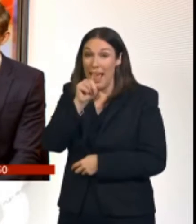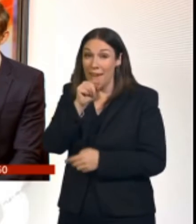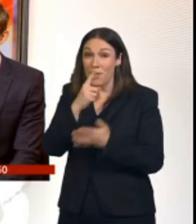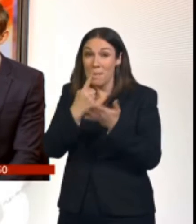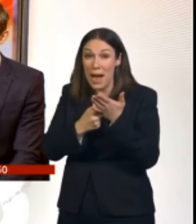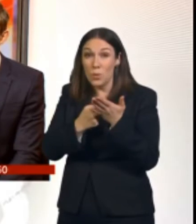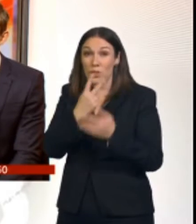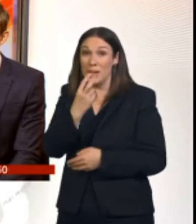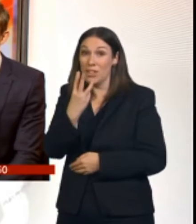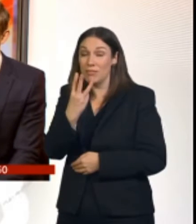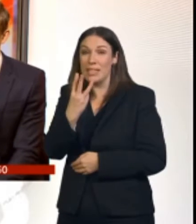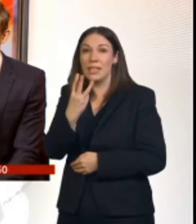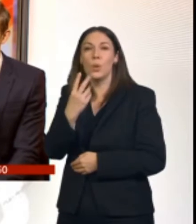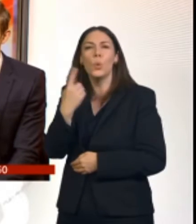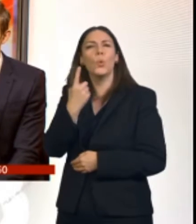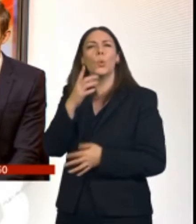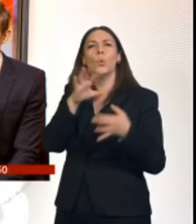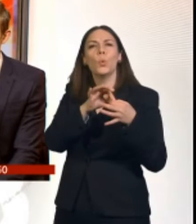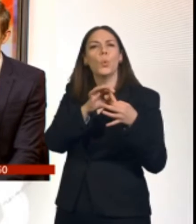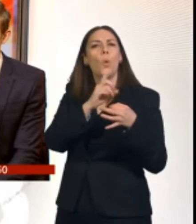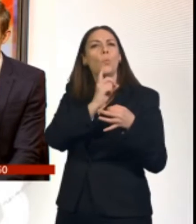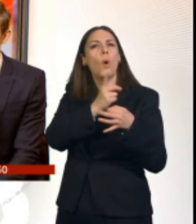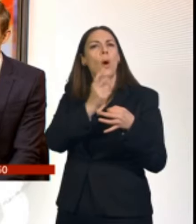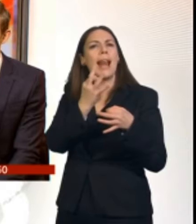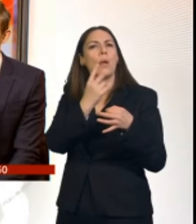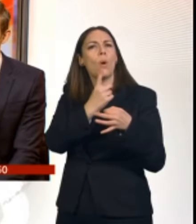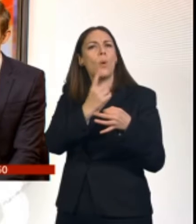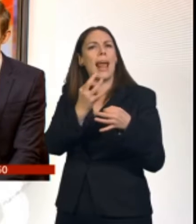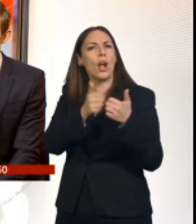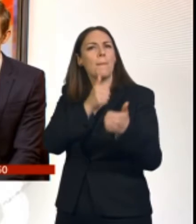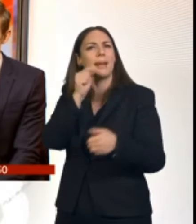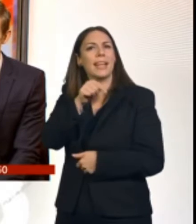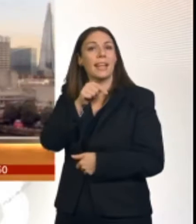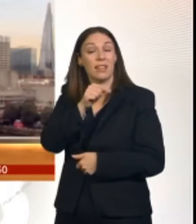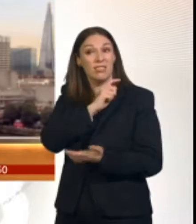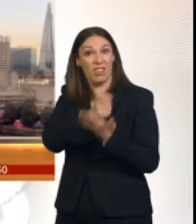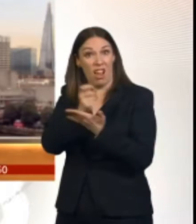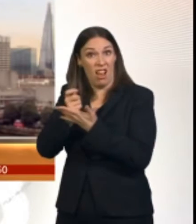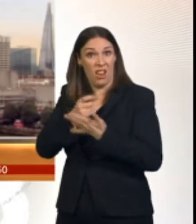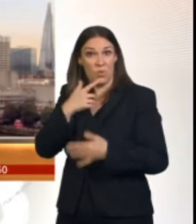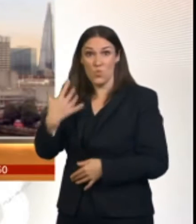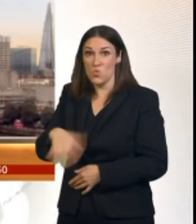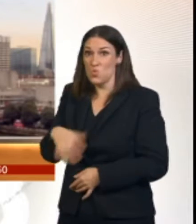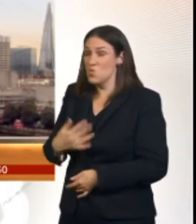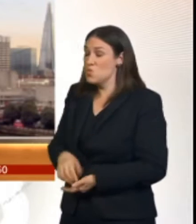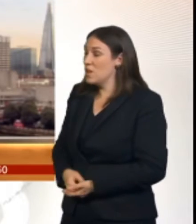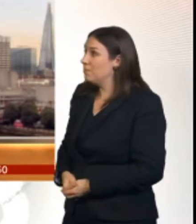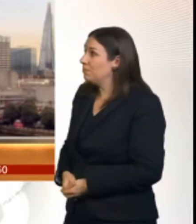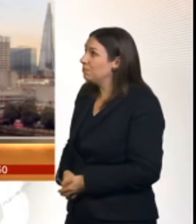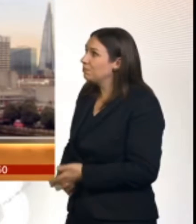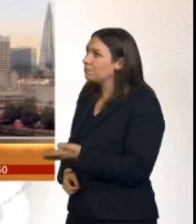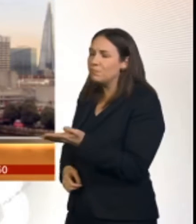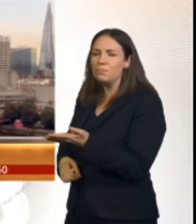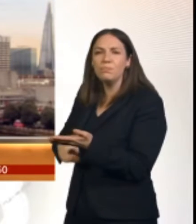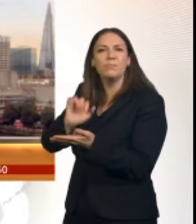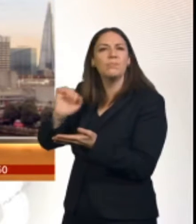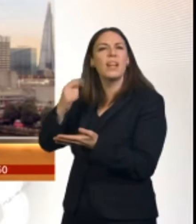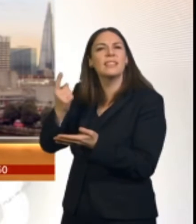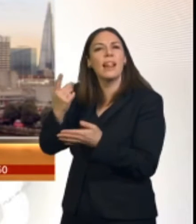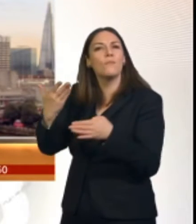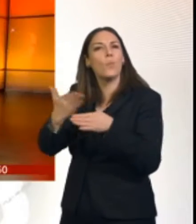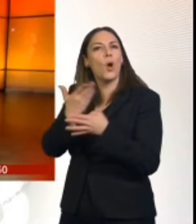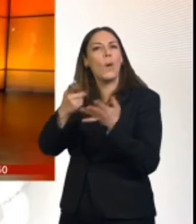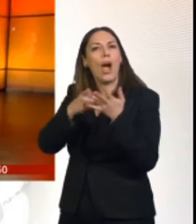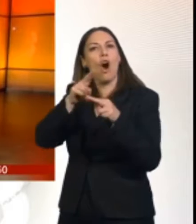most popular provider, that's 118.118, currently charges. So let's speak to Jane Rumble, who is Director of Consumer Policy at Ofcom.